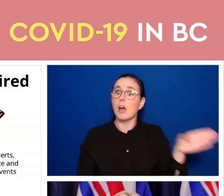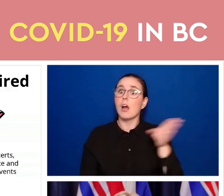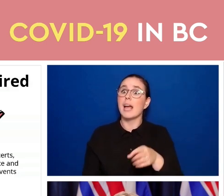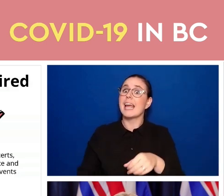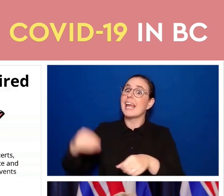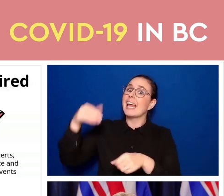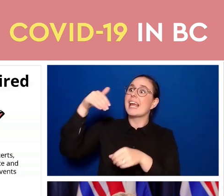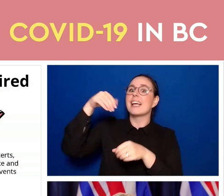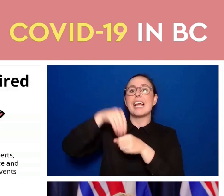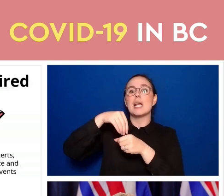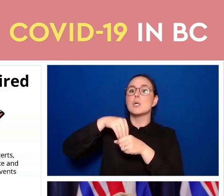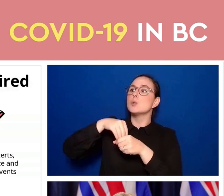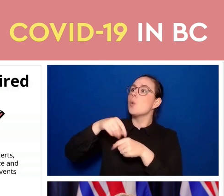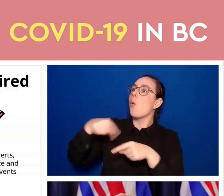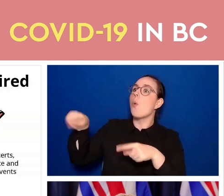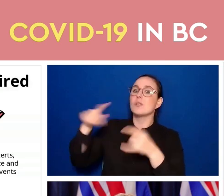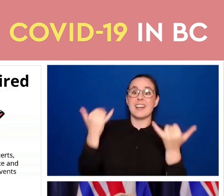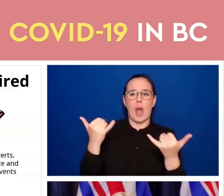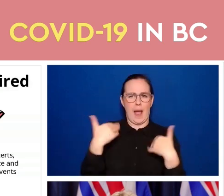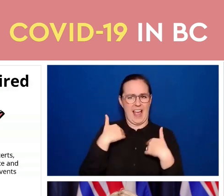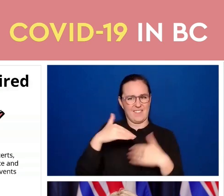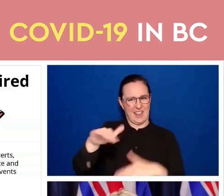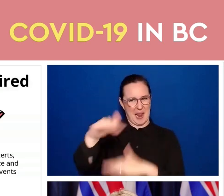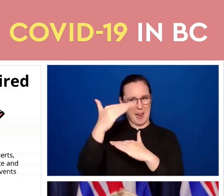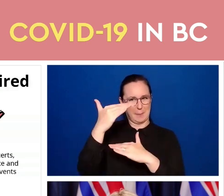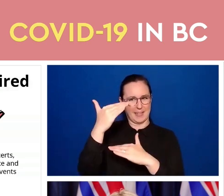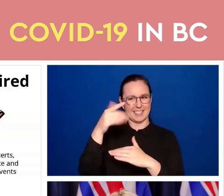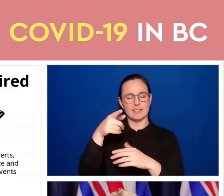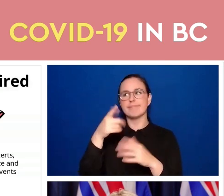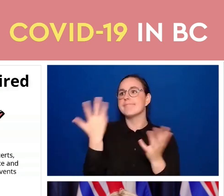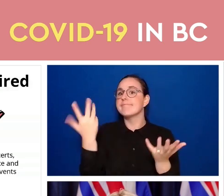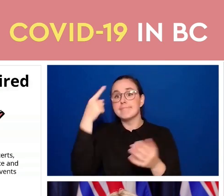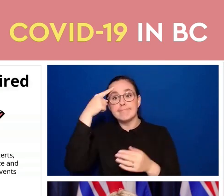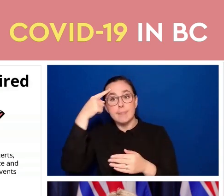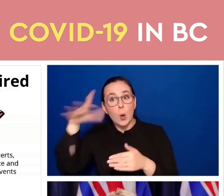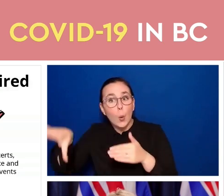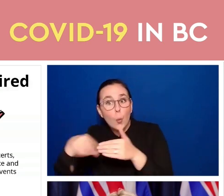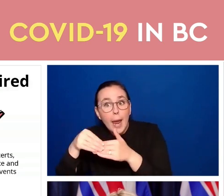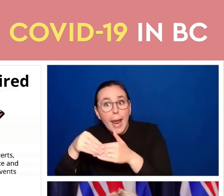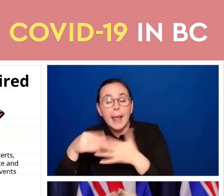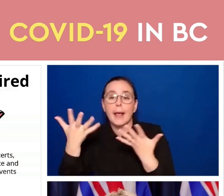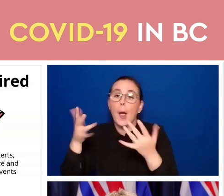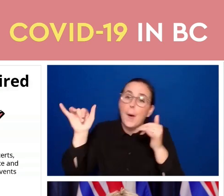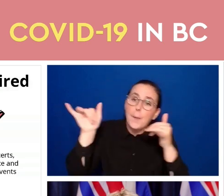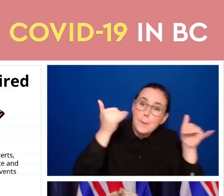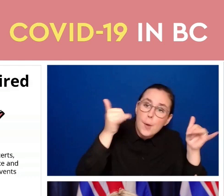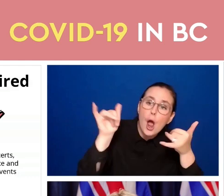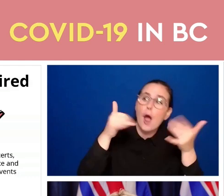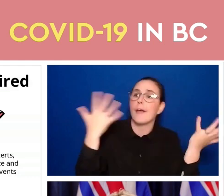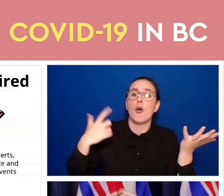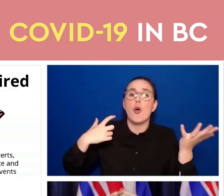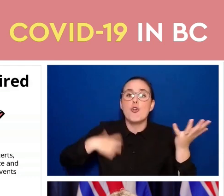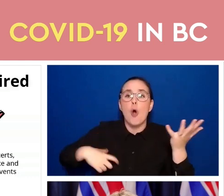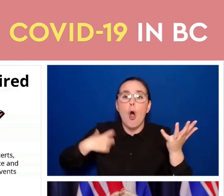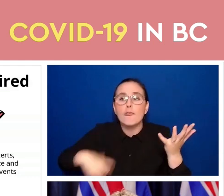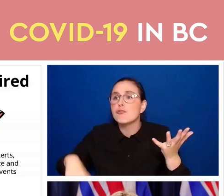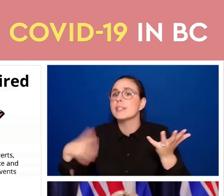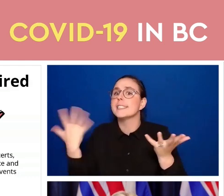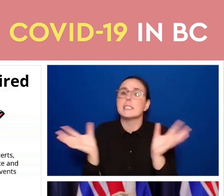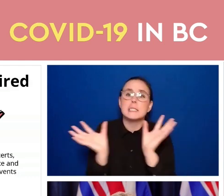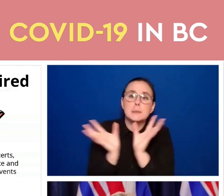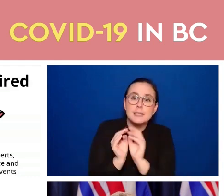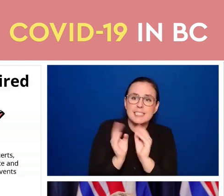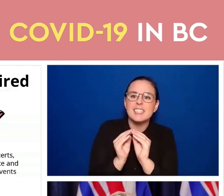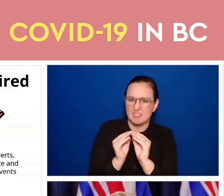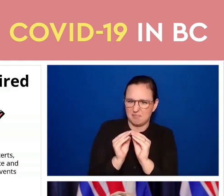are starting at 50. So weddings, parties, conferences, meetings, workshops that are indoor events where people are gathering together